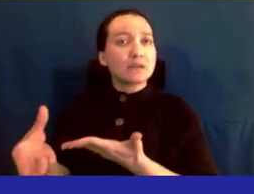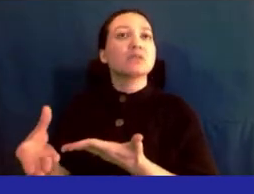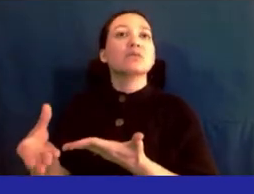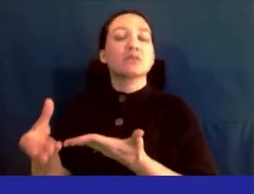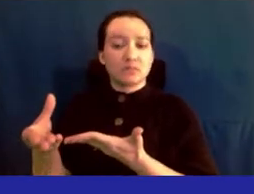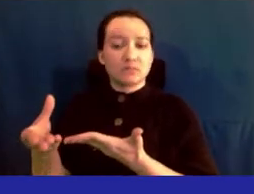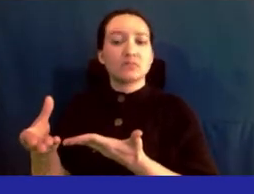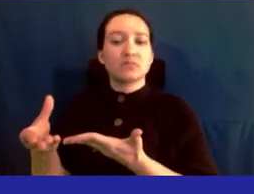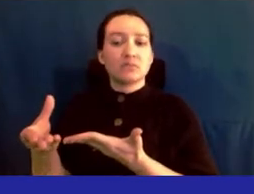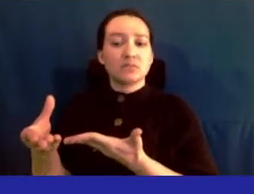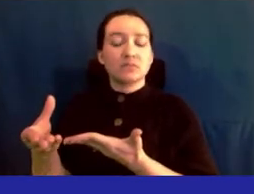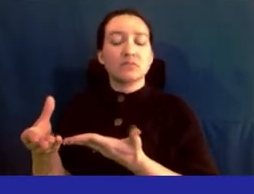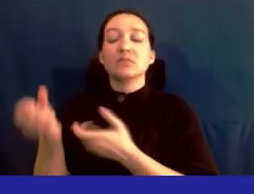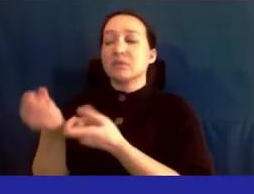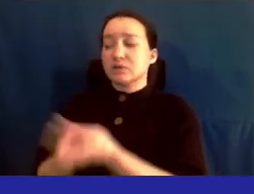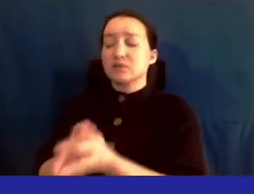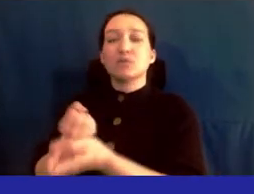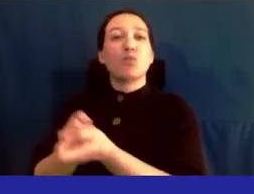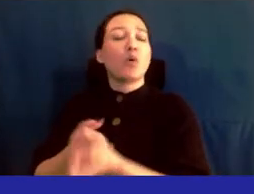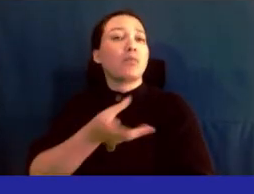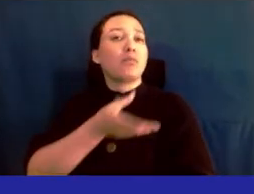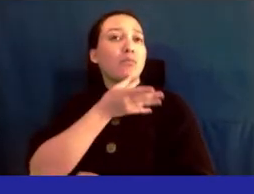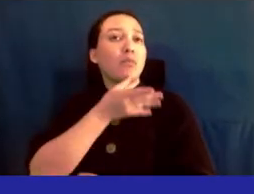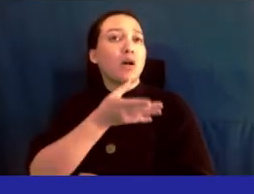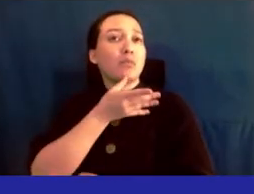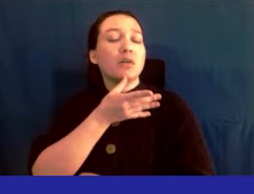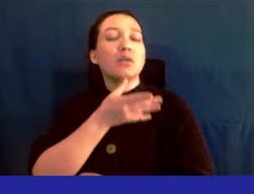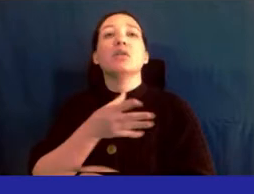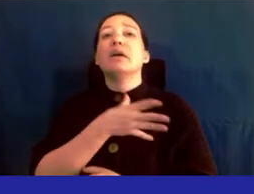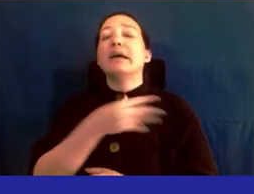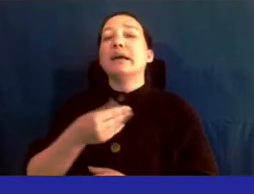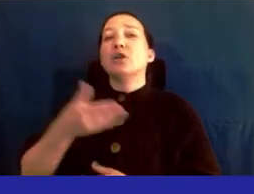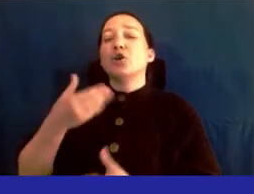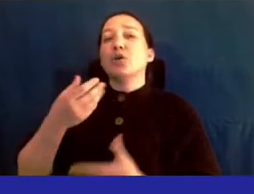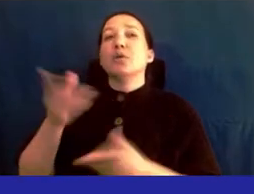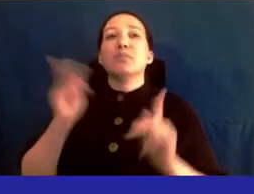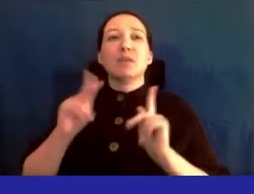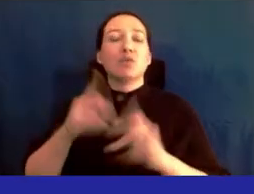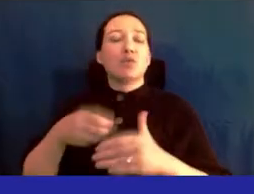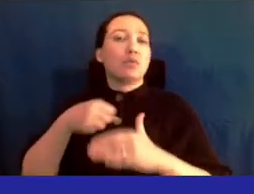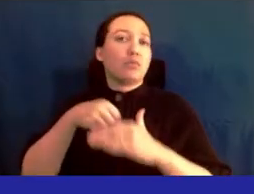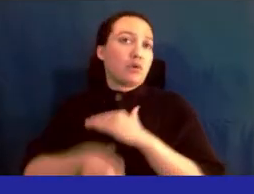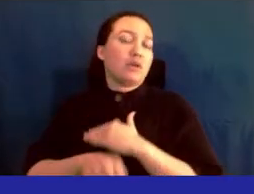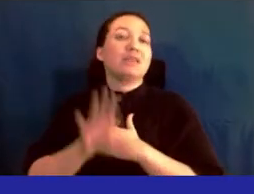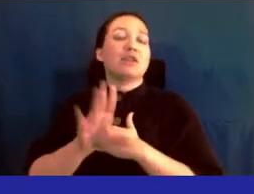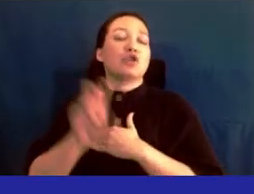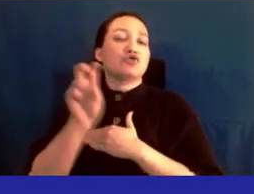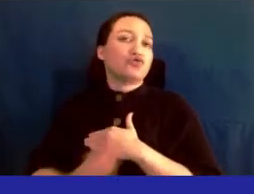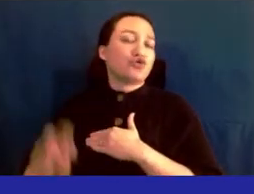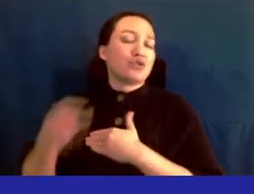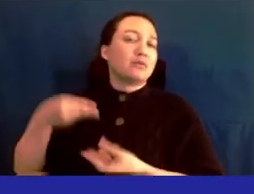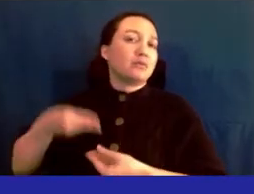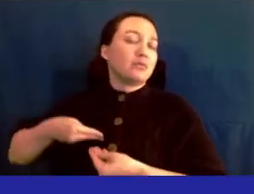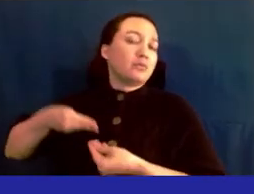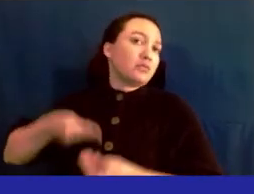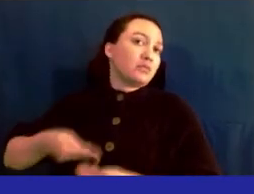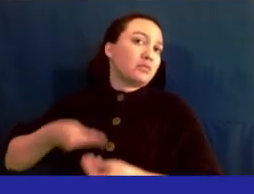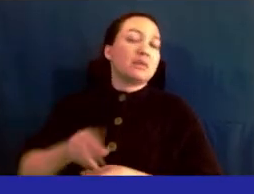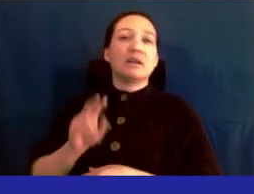support mothers birthing people in their breastfeeding journey. The NCNW